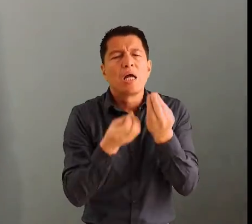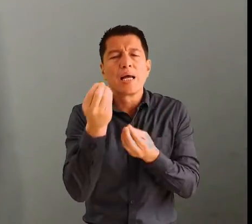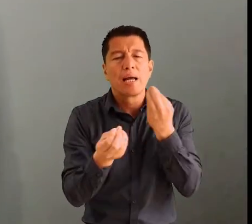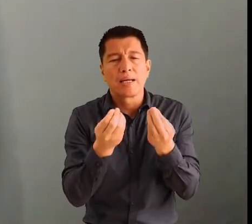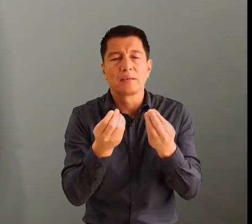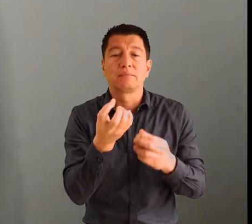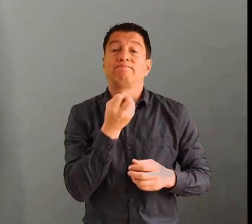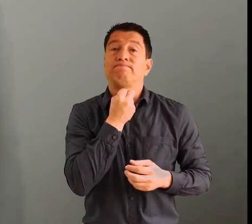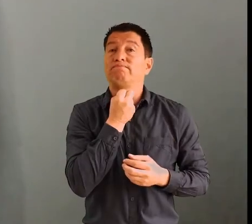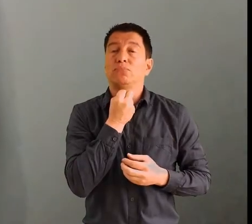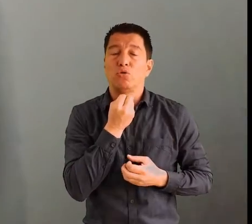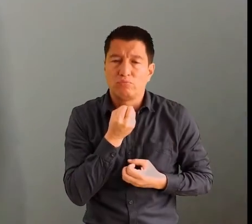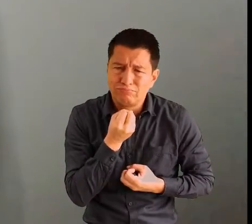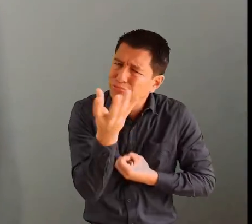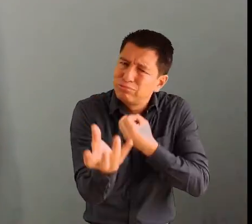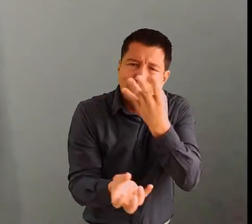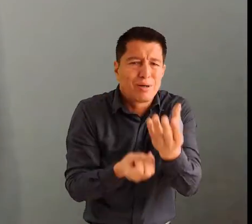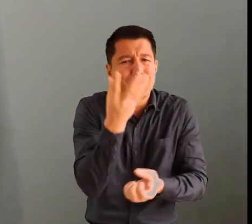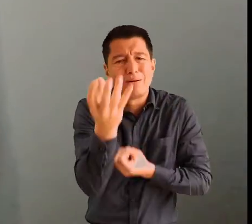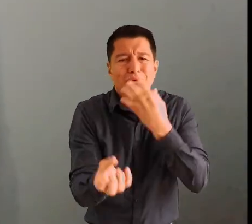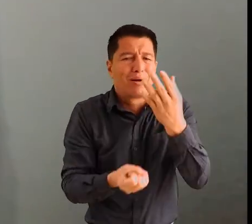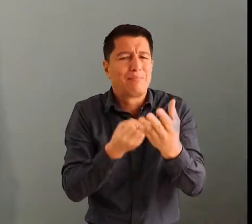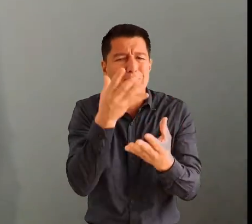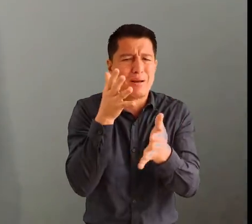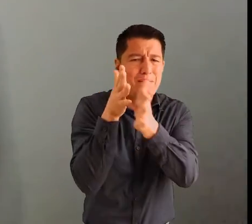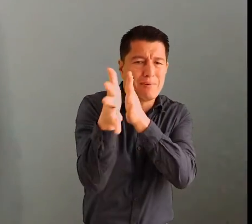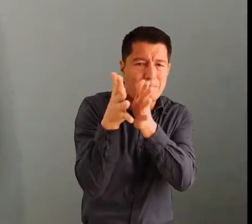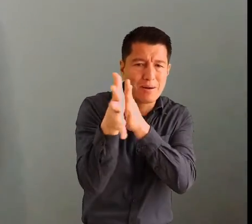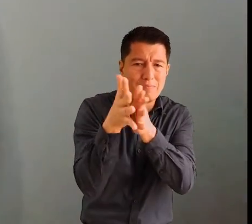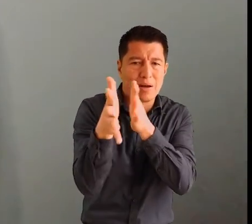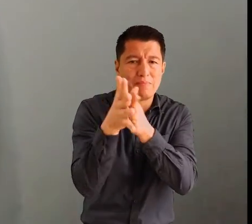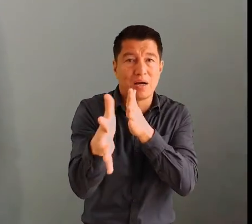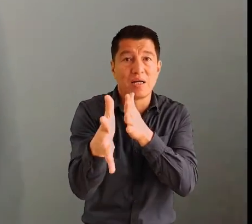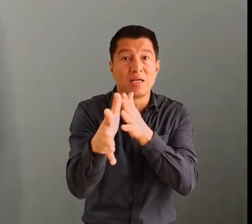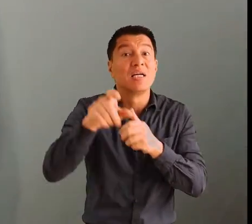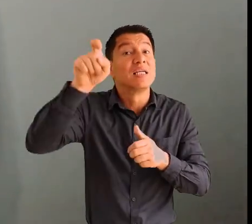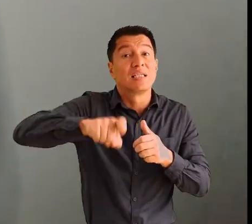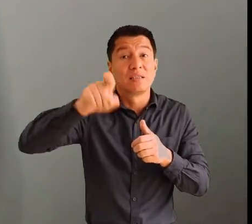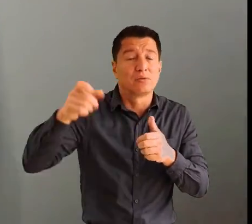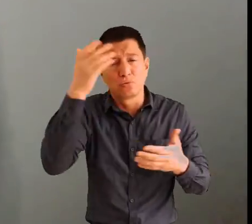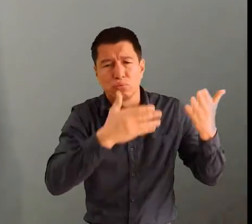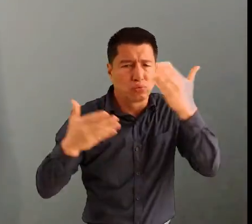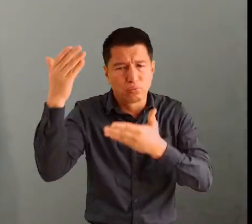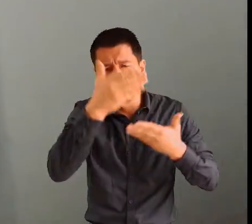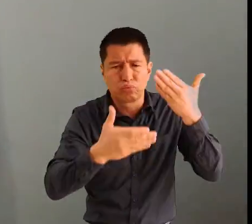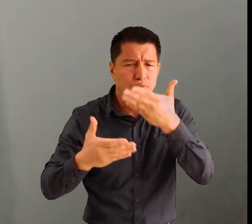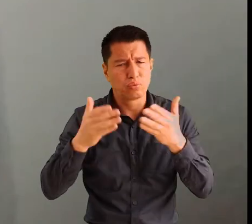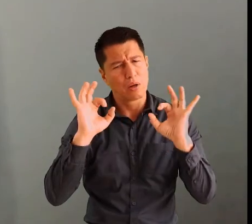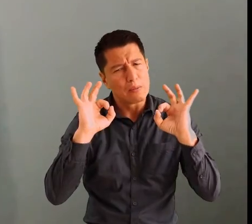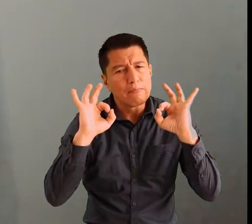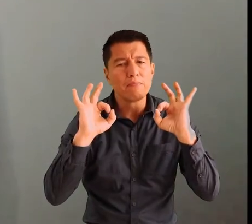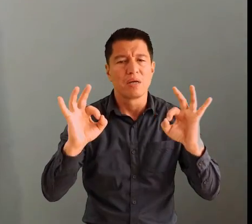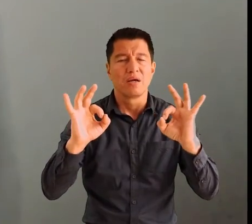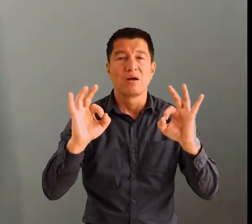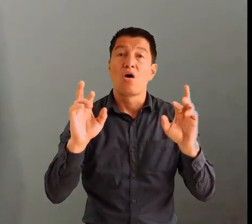depression symptoms, it is necessary to talk about your concerns and request a drug evaluation. I hope